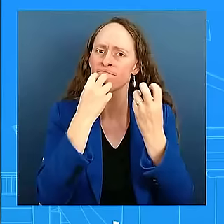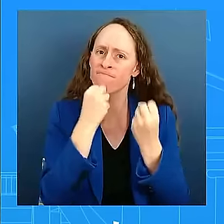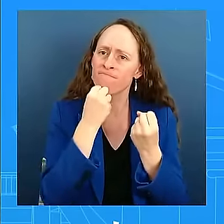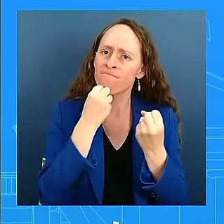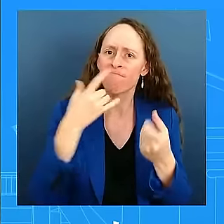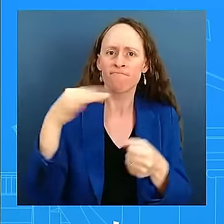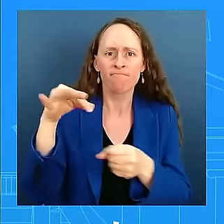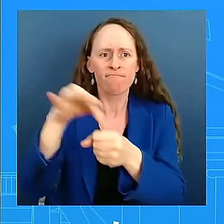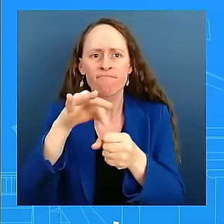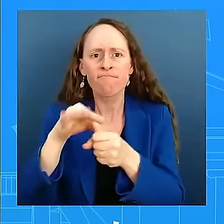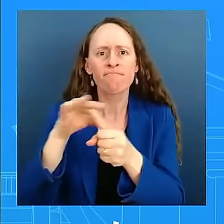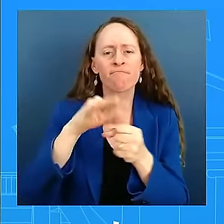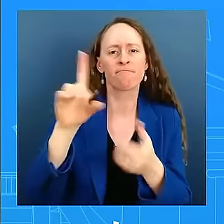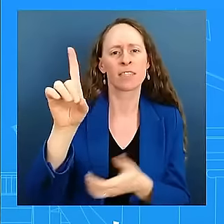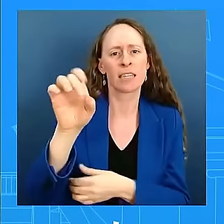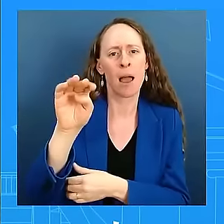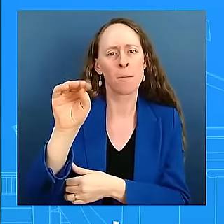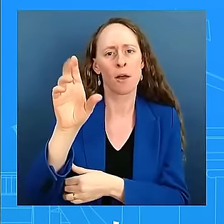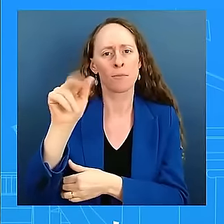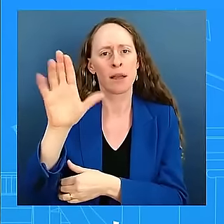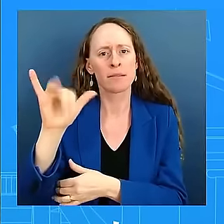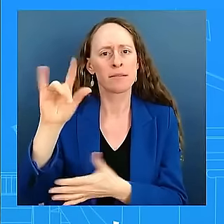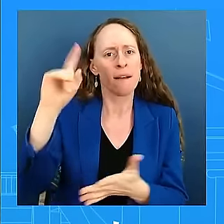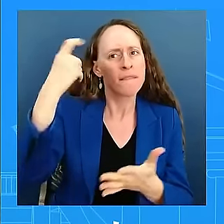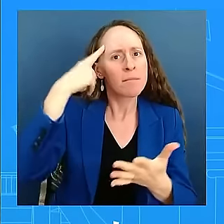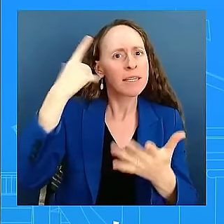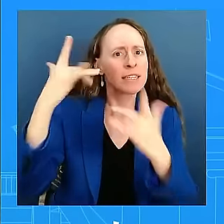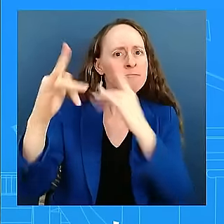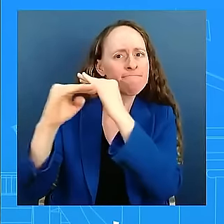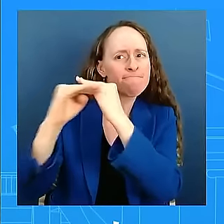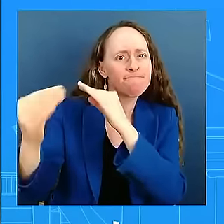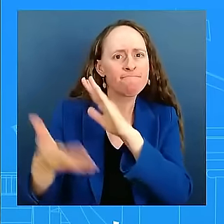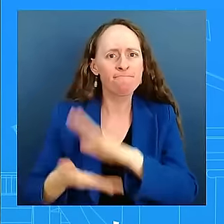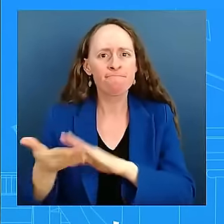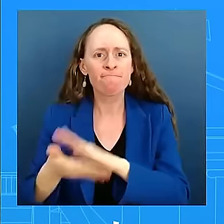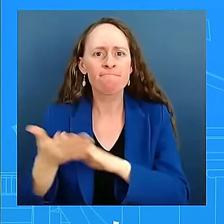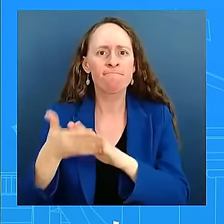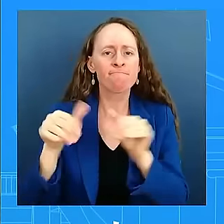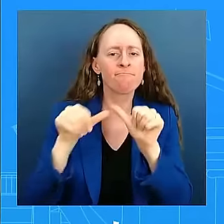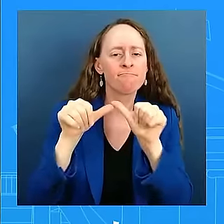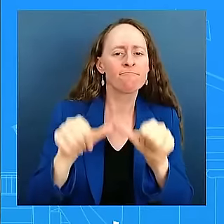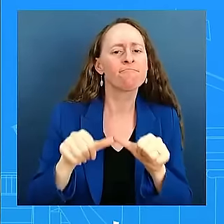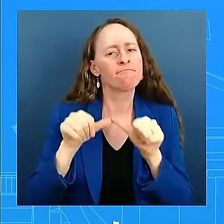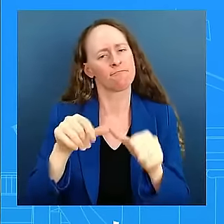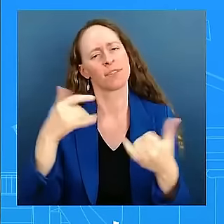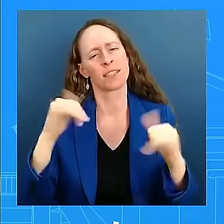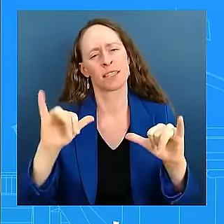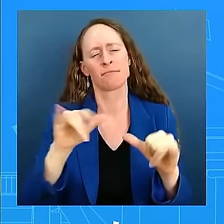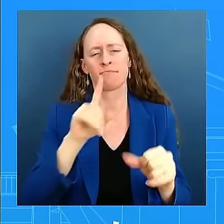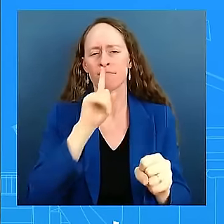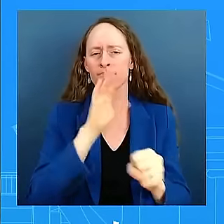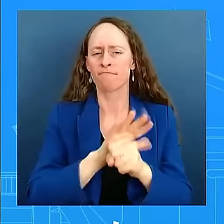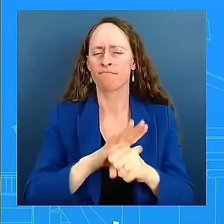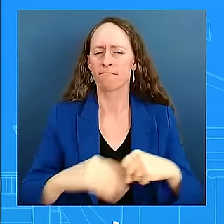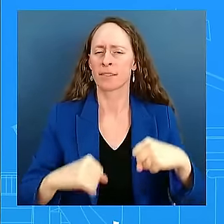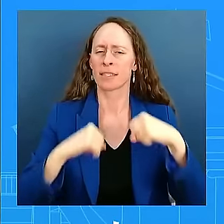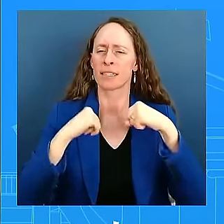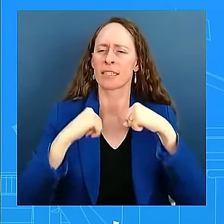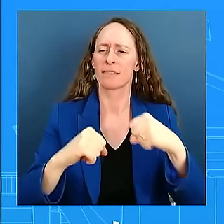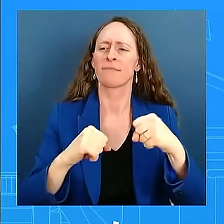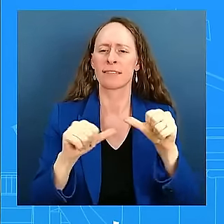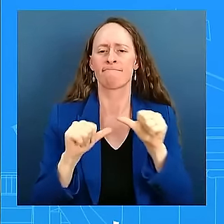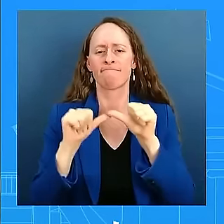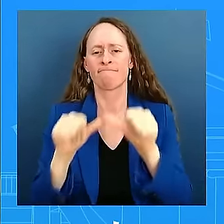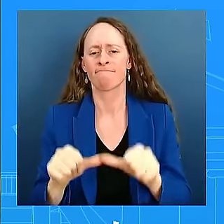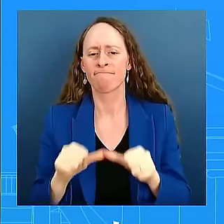democracy. And I think that's something this President has promised to do. And we'll continue to do this in his remaining couple of months in